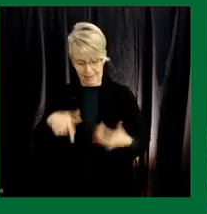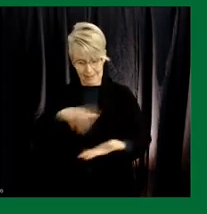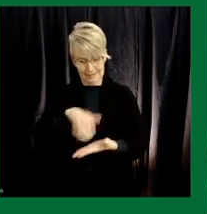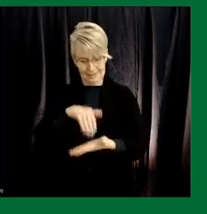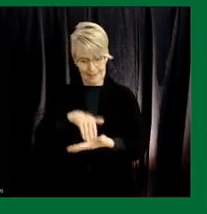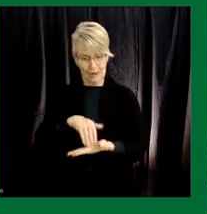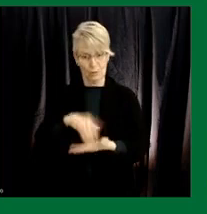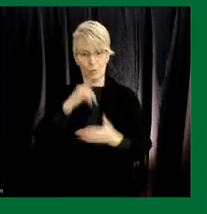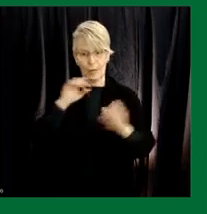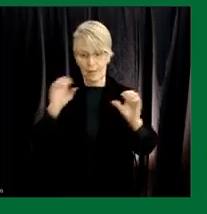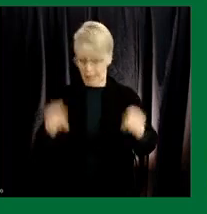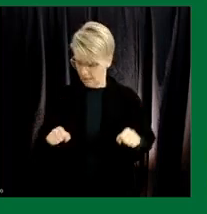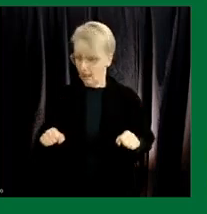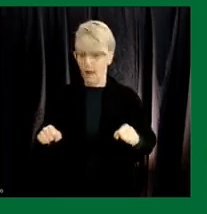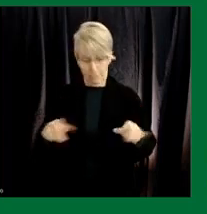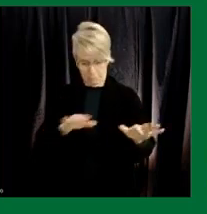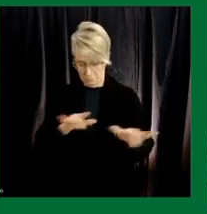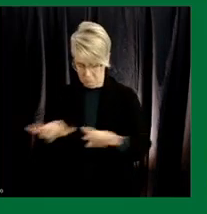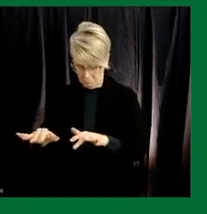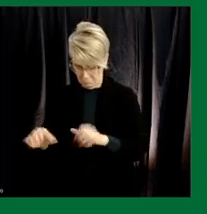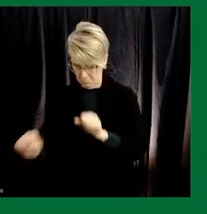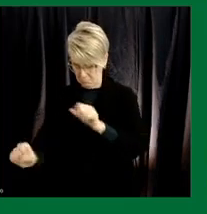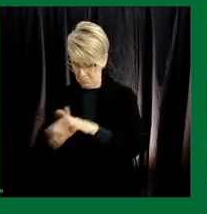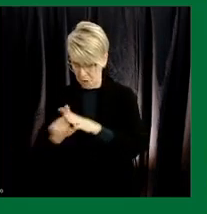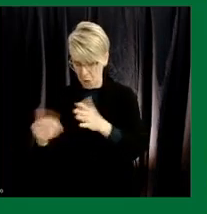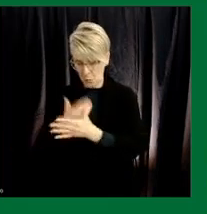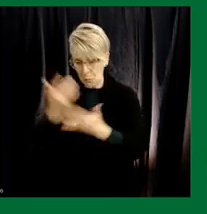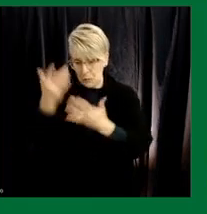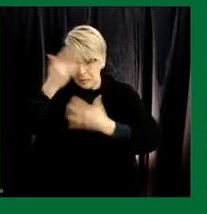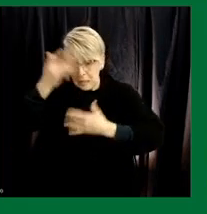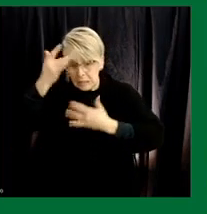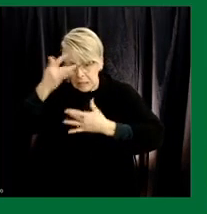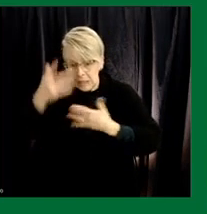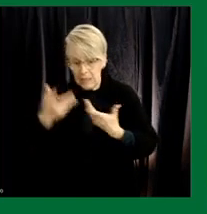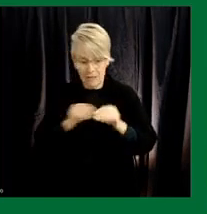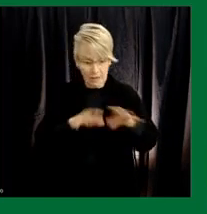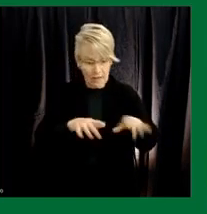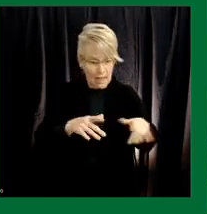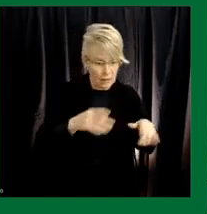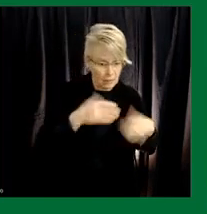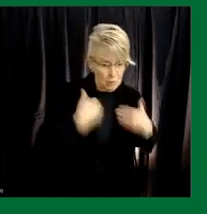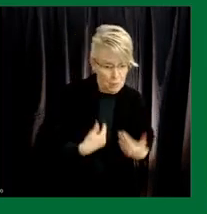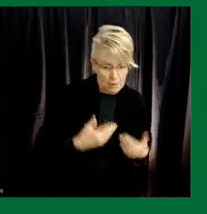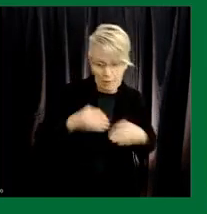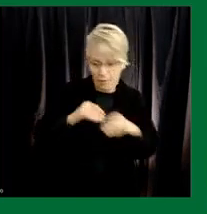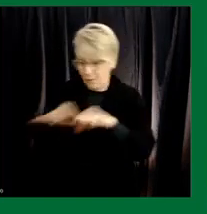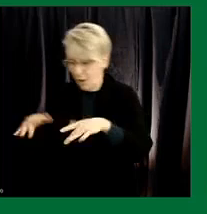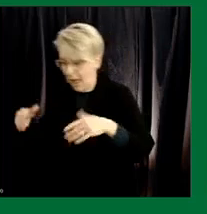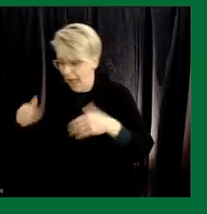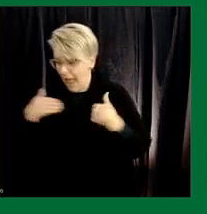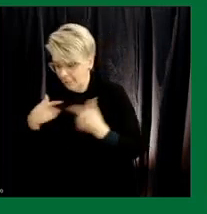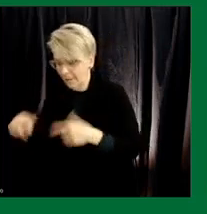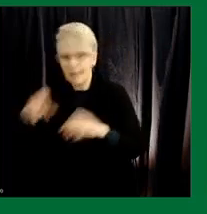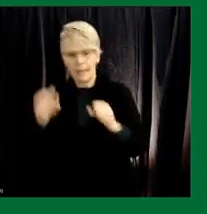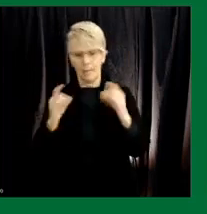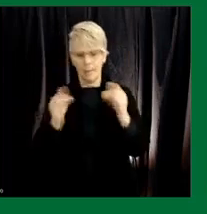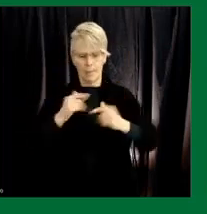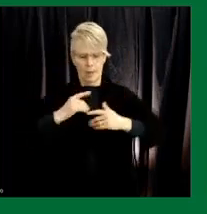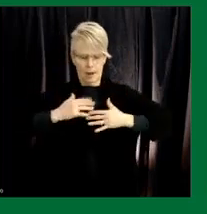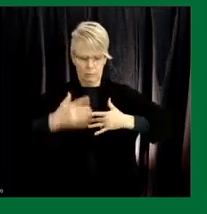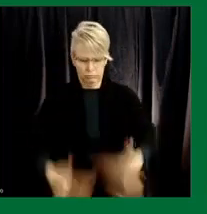quickly respond to any new emerging disease whether it's affecting humans or animals follow up nathaniel